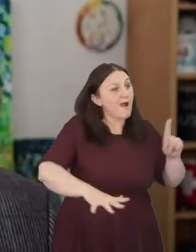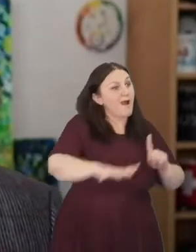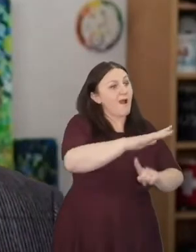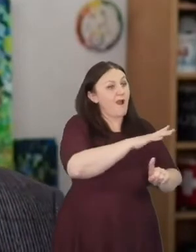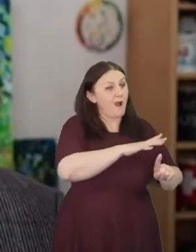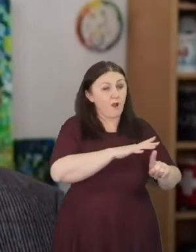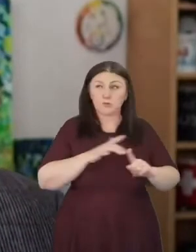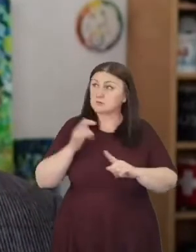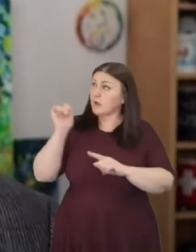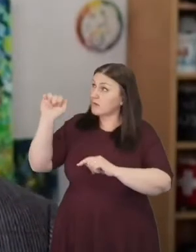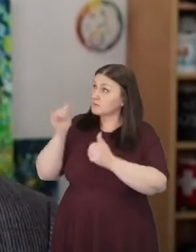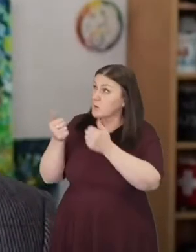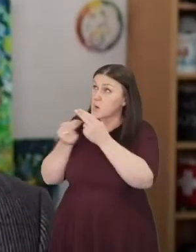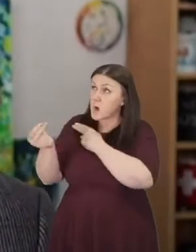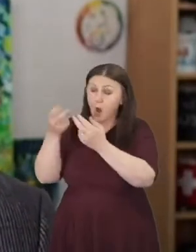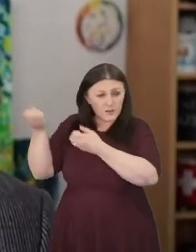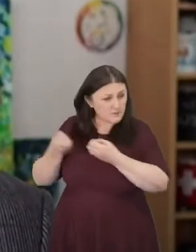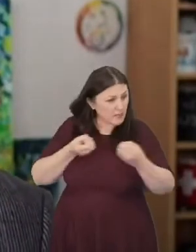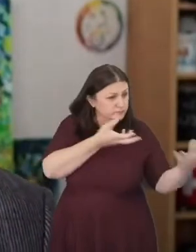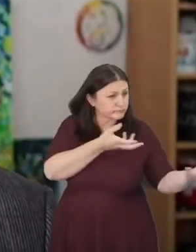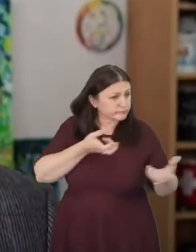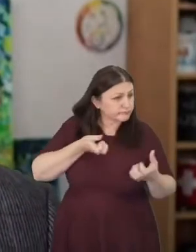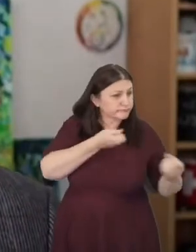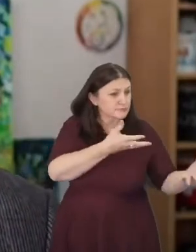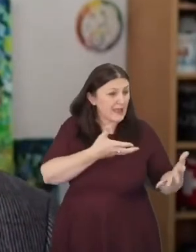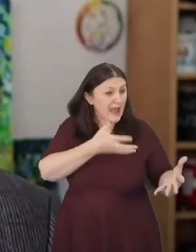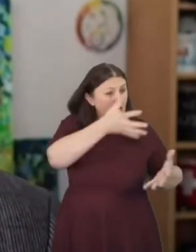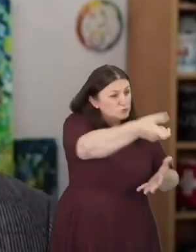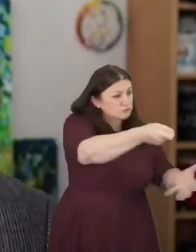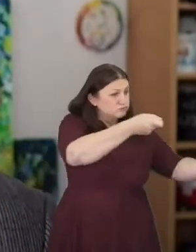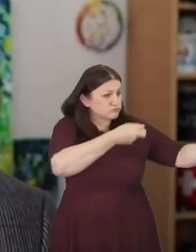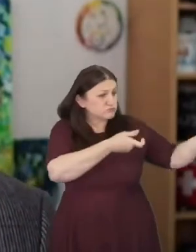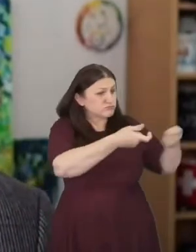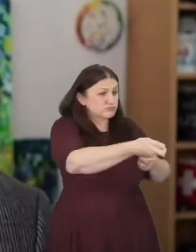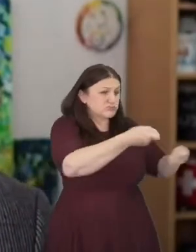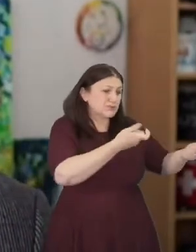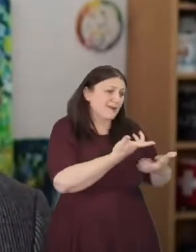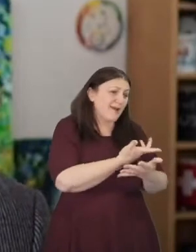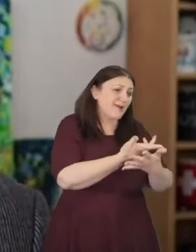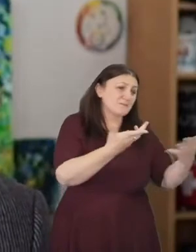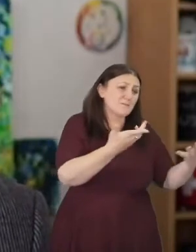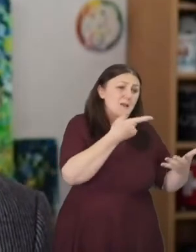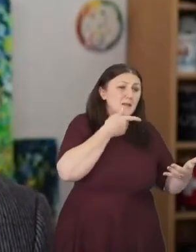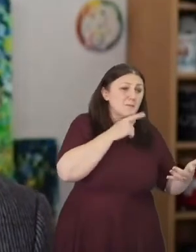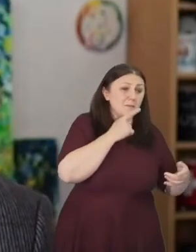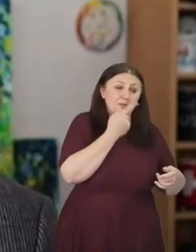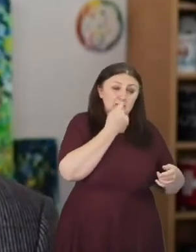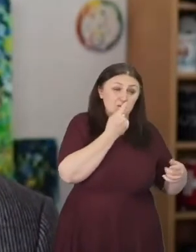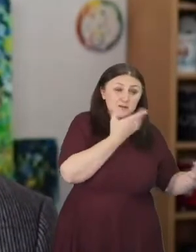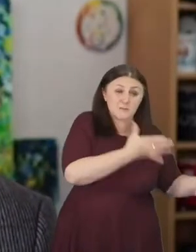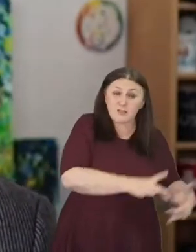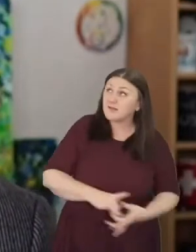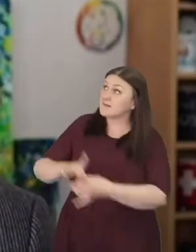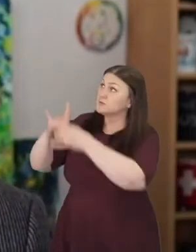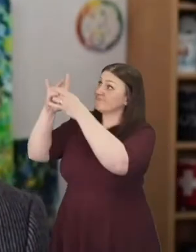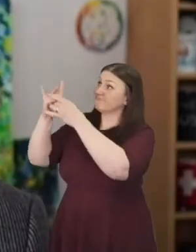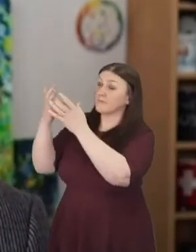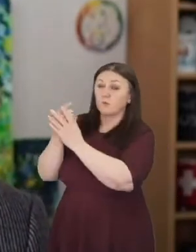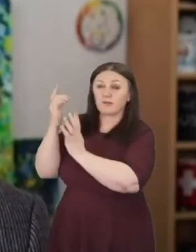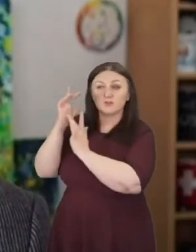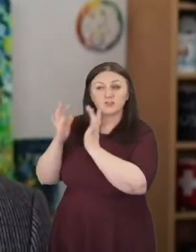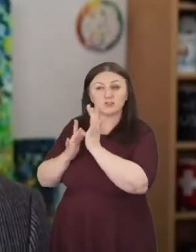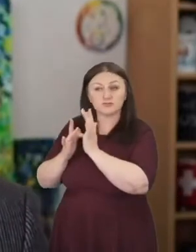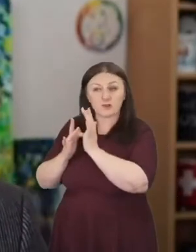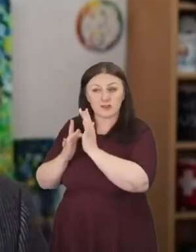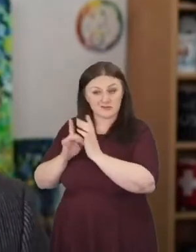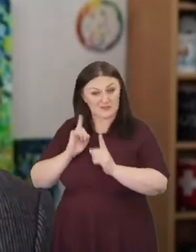and to bring as many people as we can into fellowship with Jesus Christ. And so that's what I focused on. Of course as you say